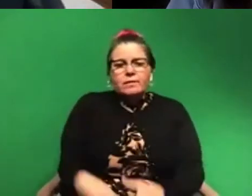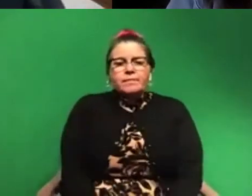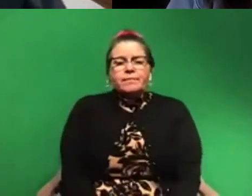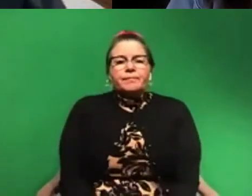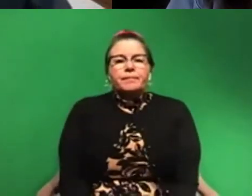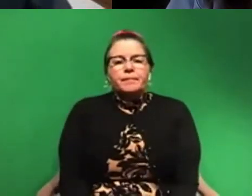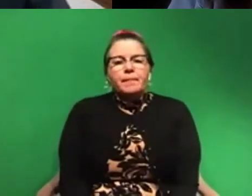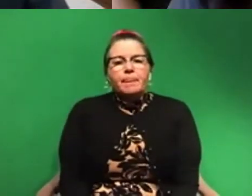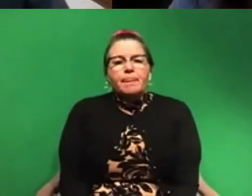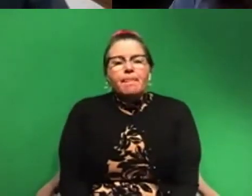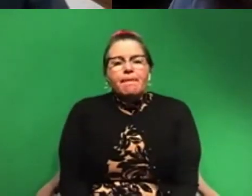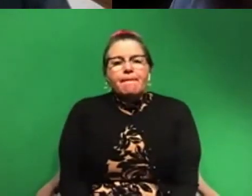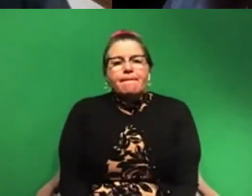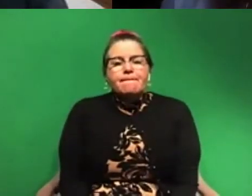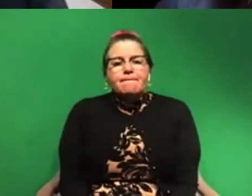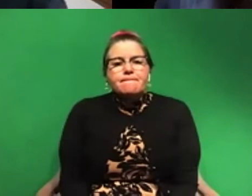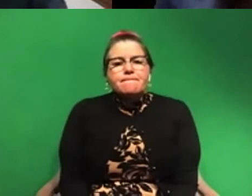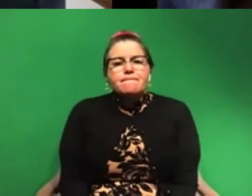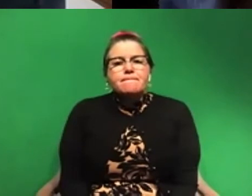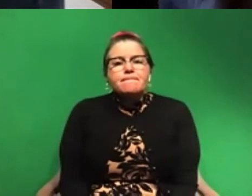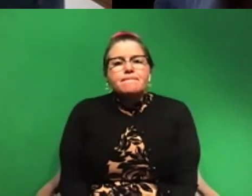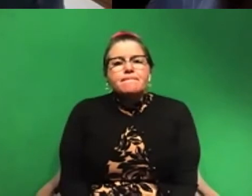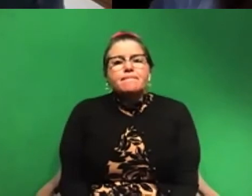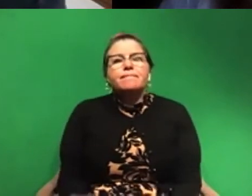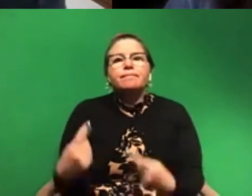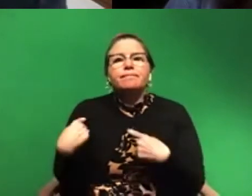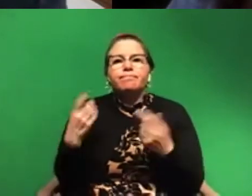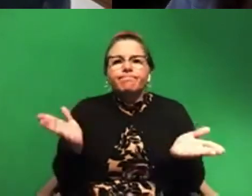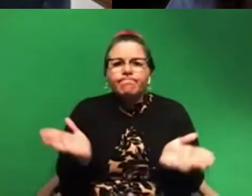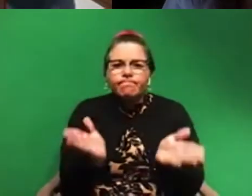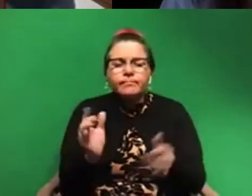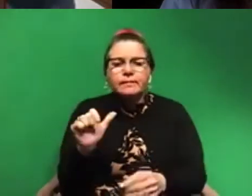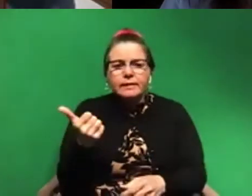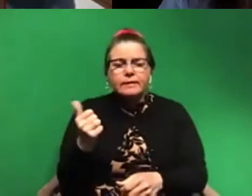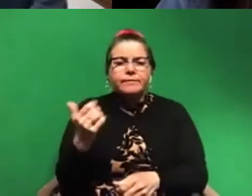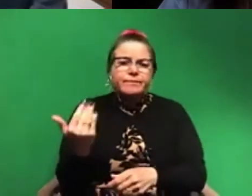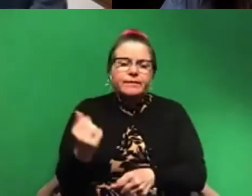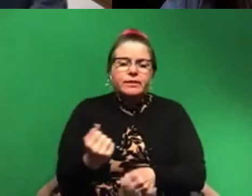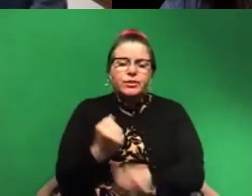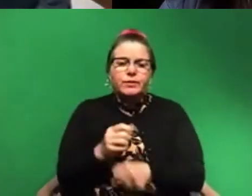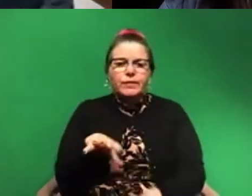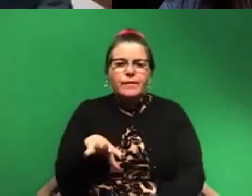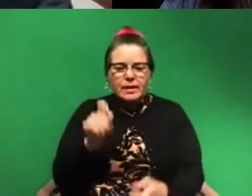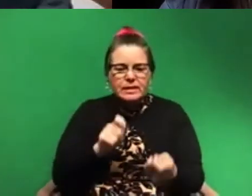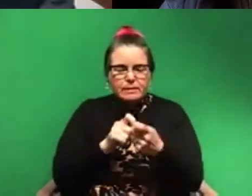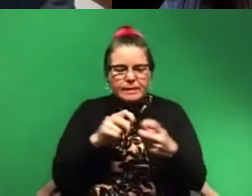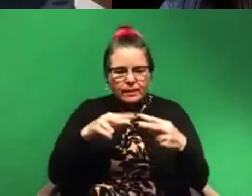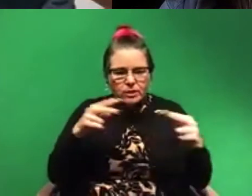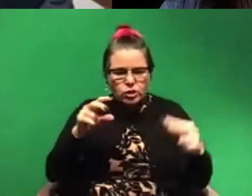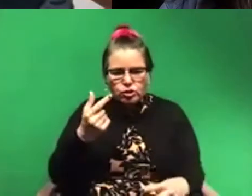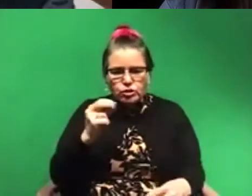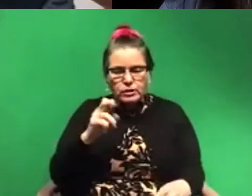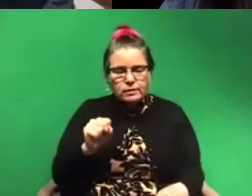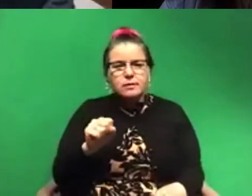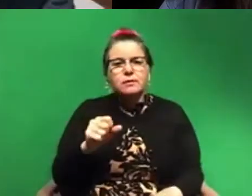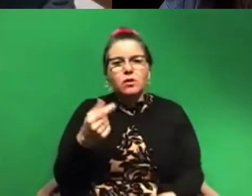There are, there's been an effort over the past 10 or 15 years to find particular genes that are Goldilocks genes.